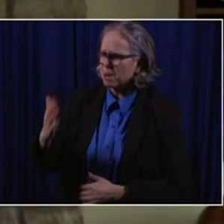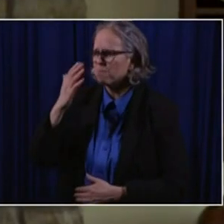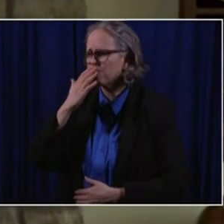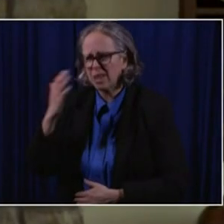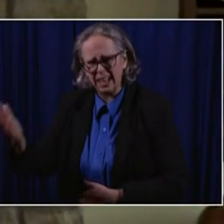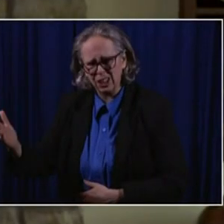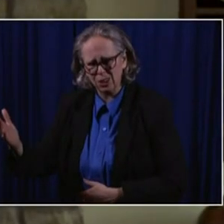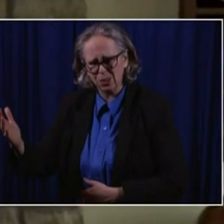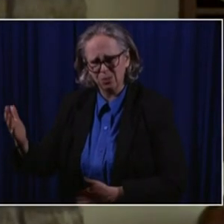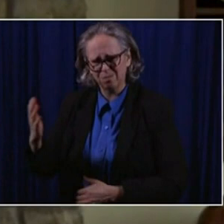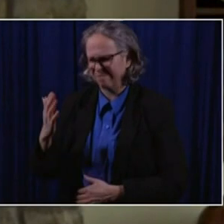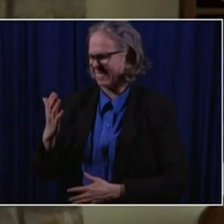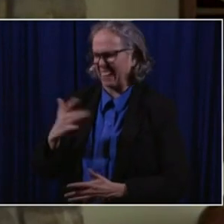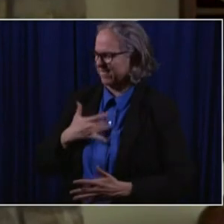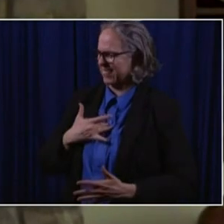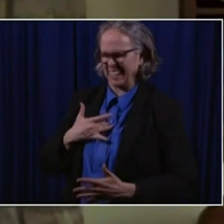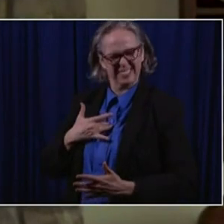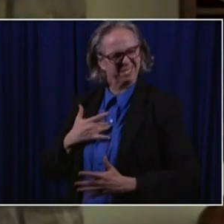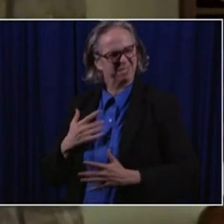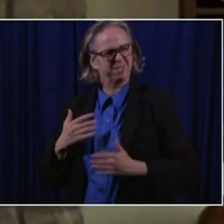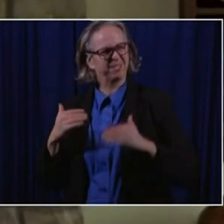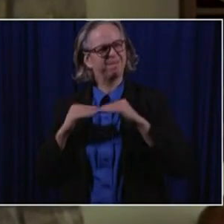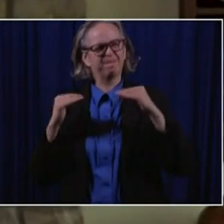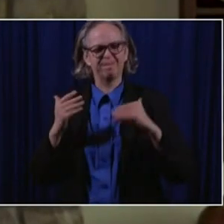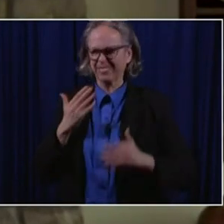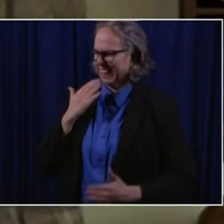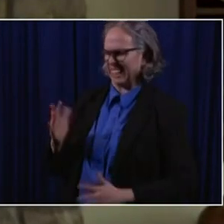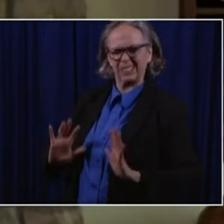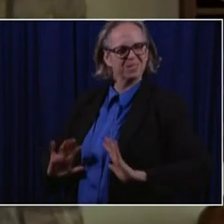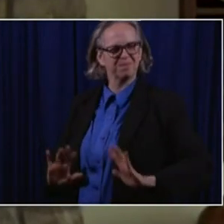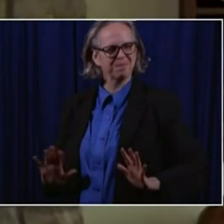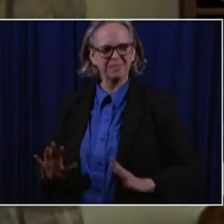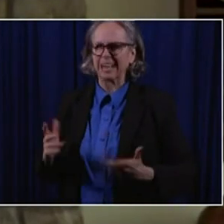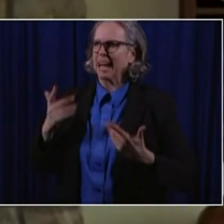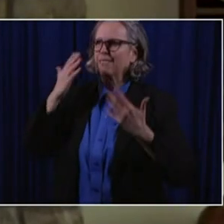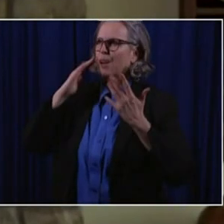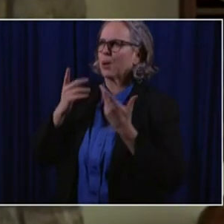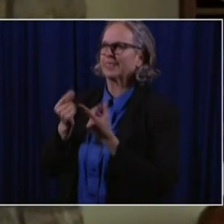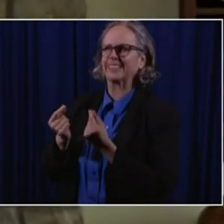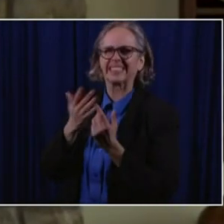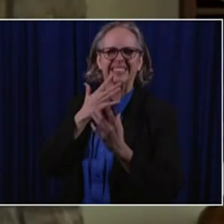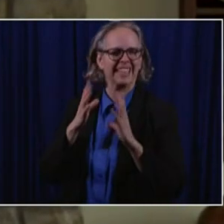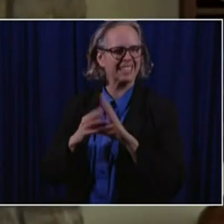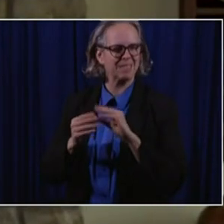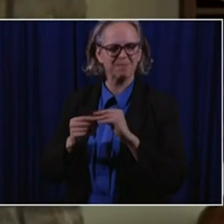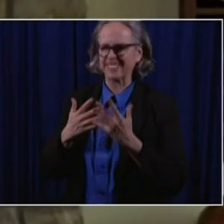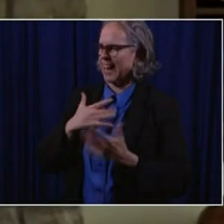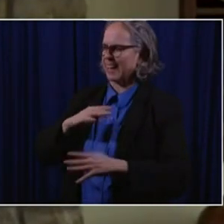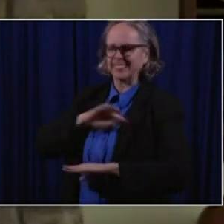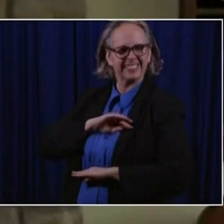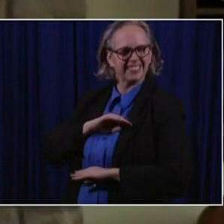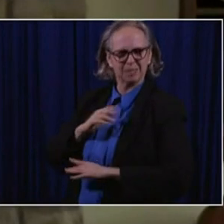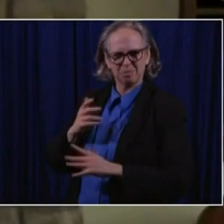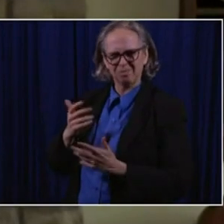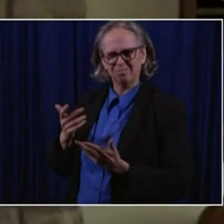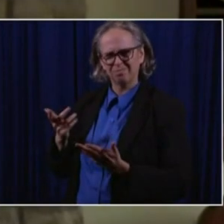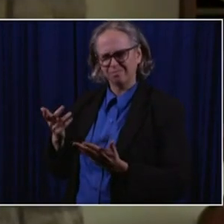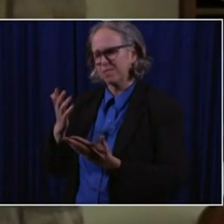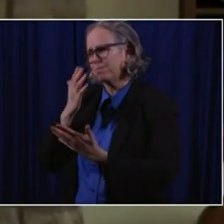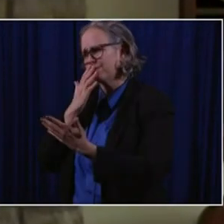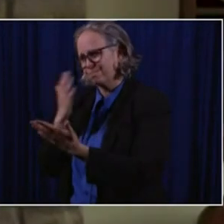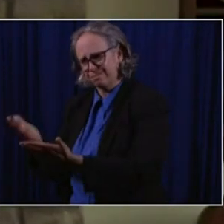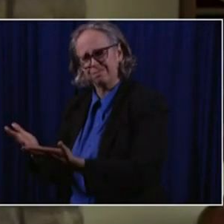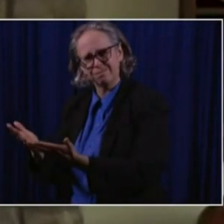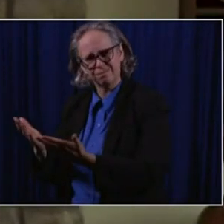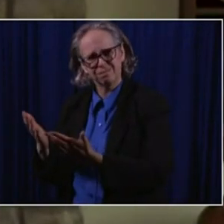inadequate, but we, we, you know, we, we thank you very, very much and, uh, bless you. And, um, you know, I, the